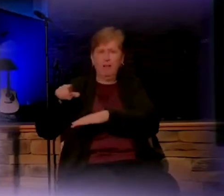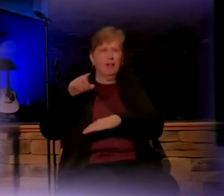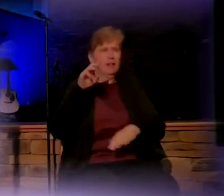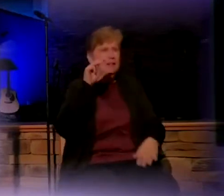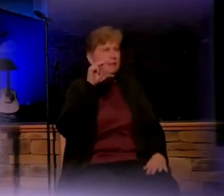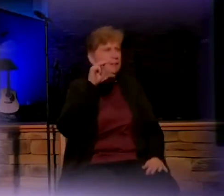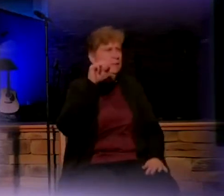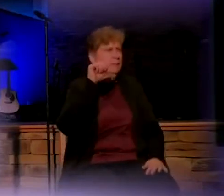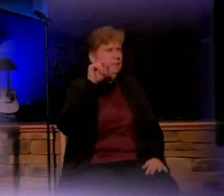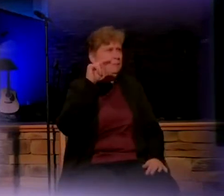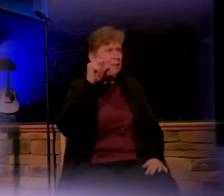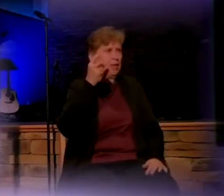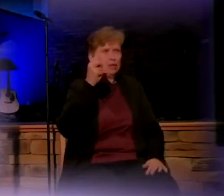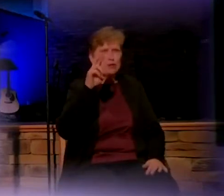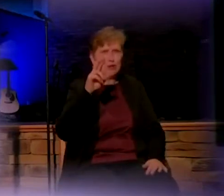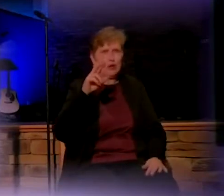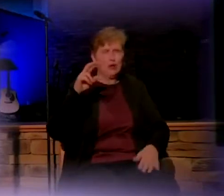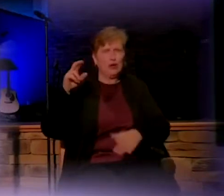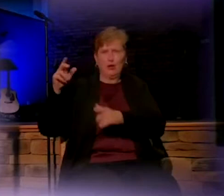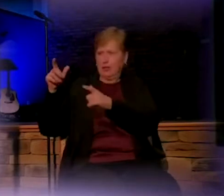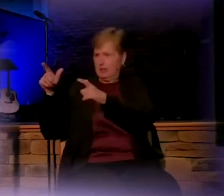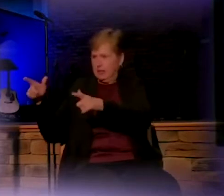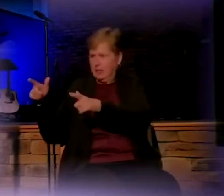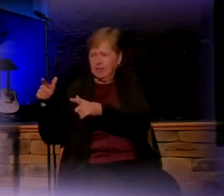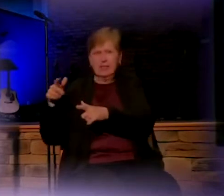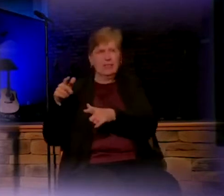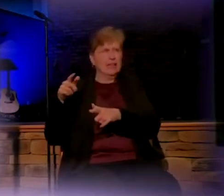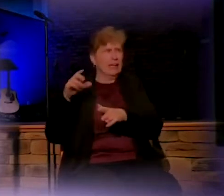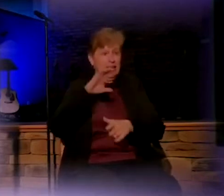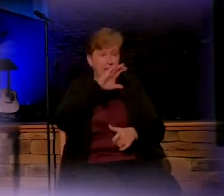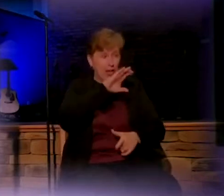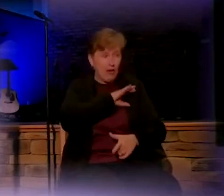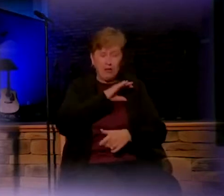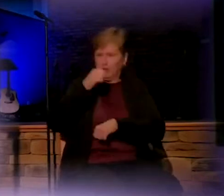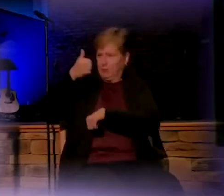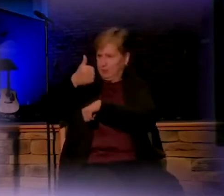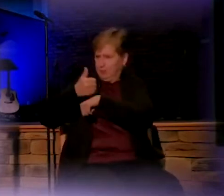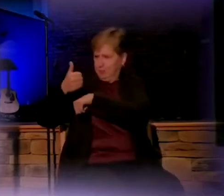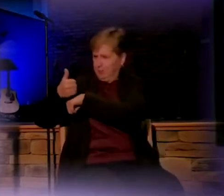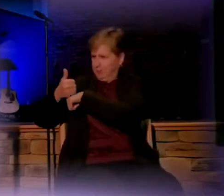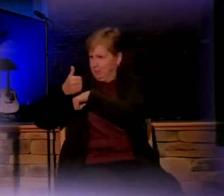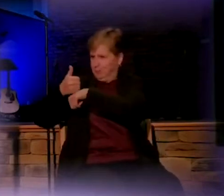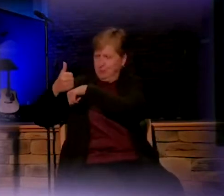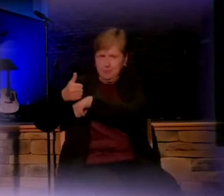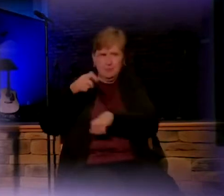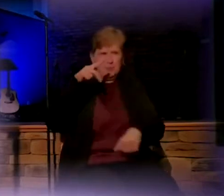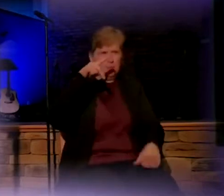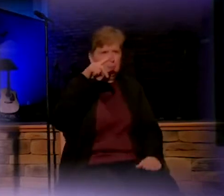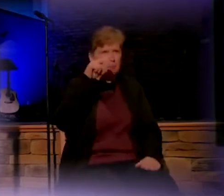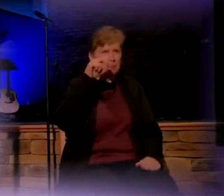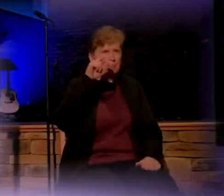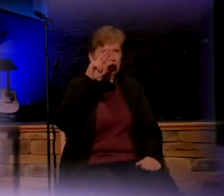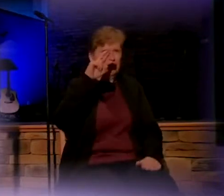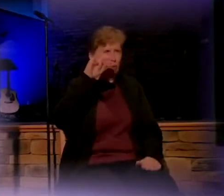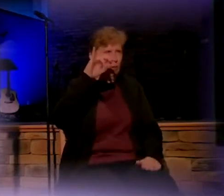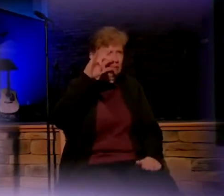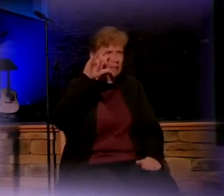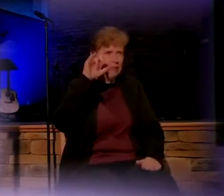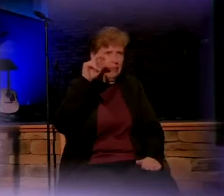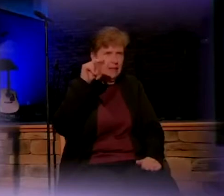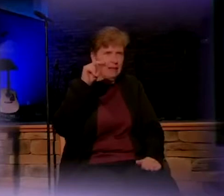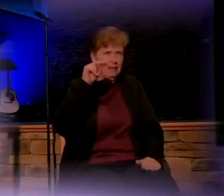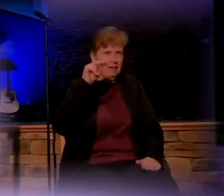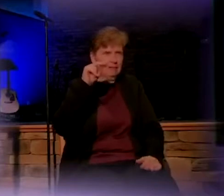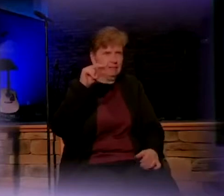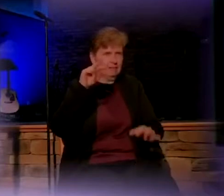scene, and each of the characters in the manger scene, they're porcelain figures about this high, and